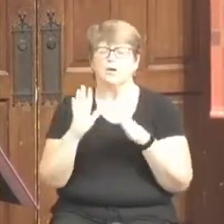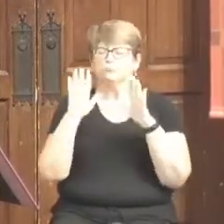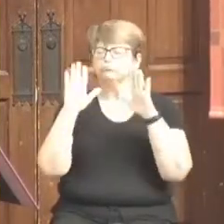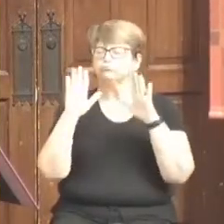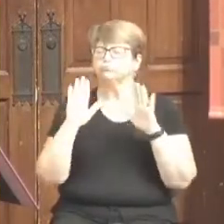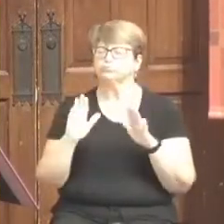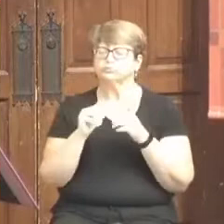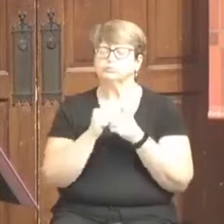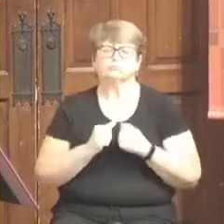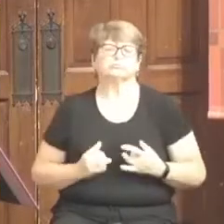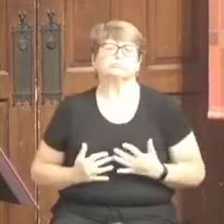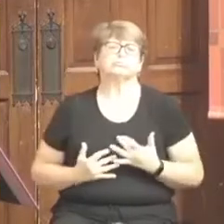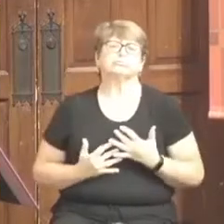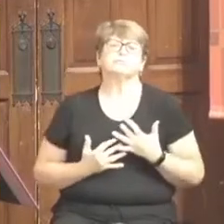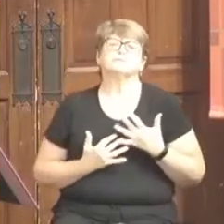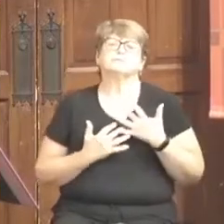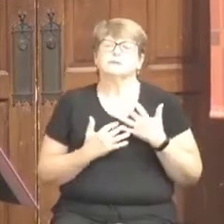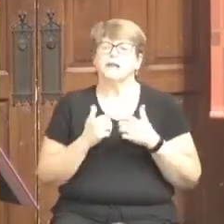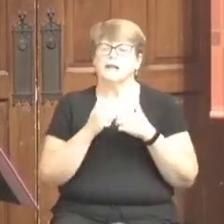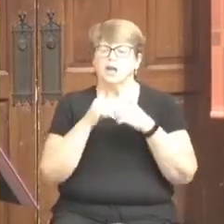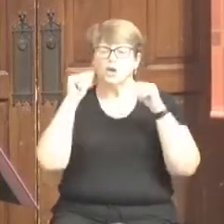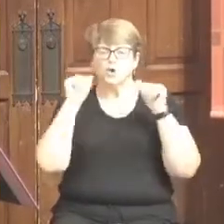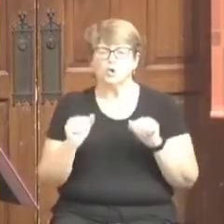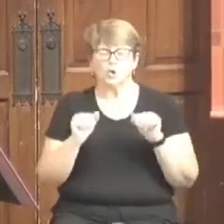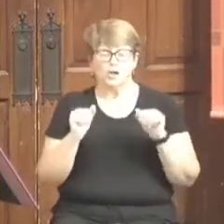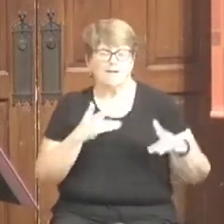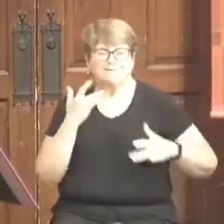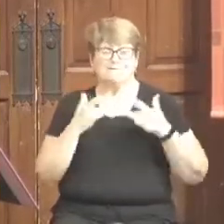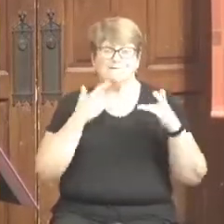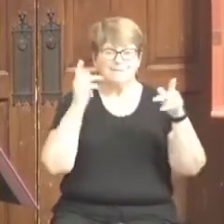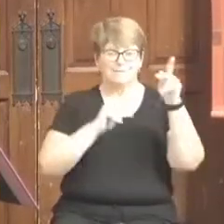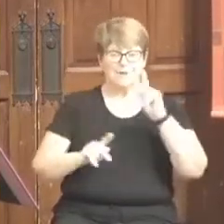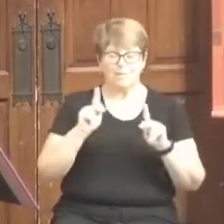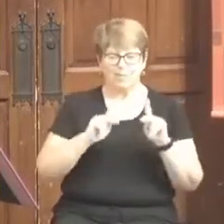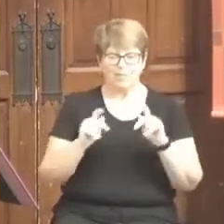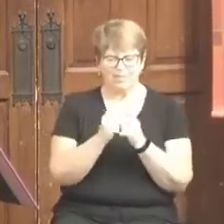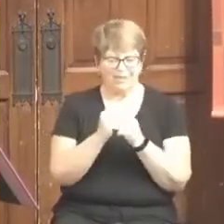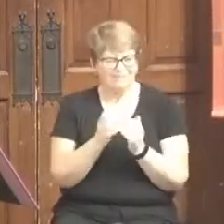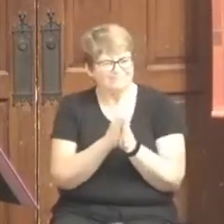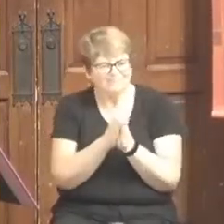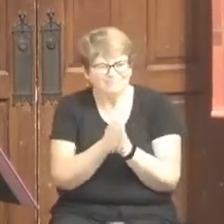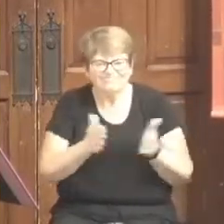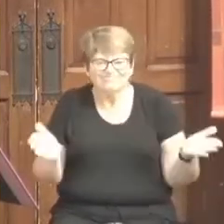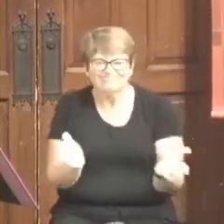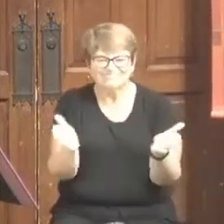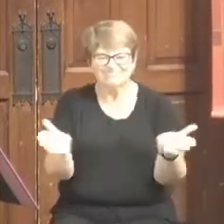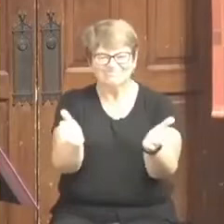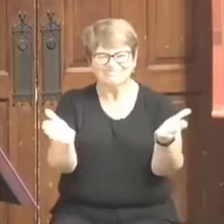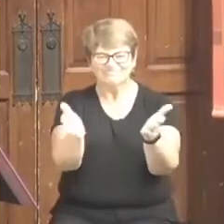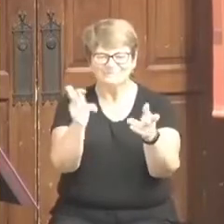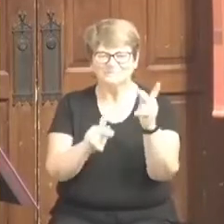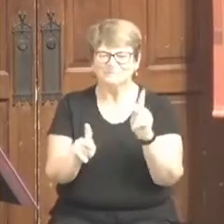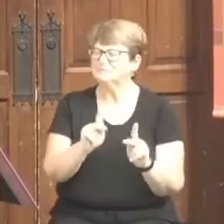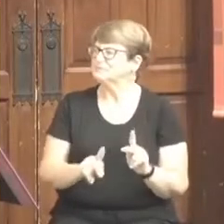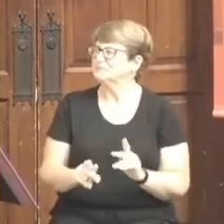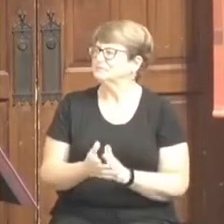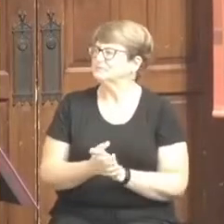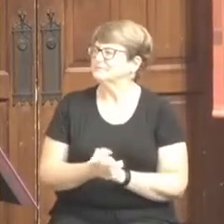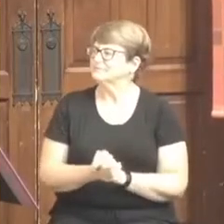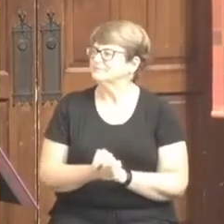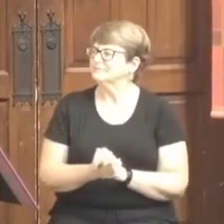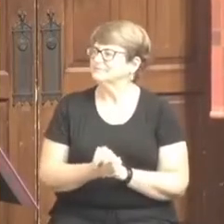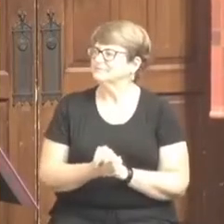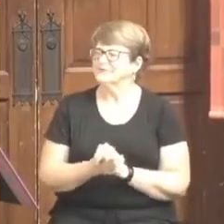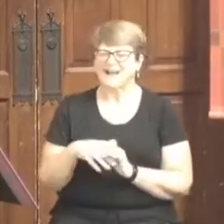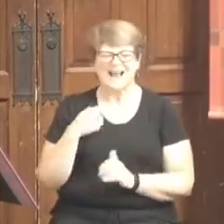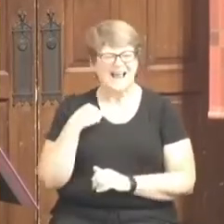inspiring leader. He could get people excited and moving in a particular direction. And I would